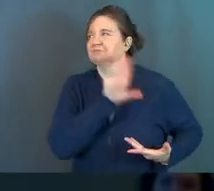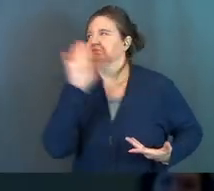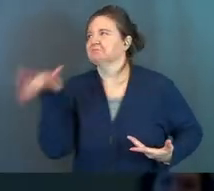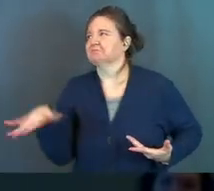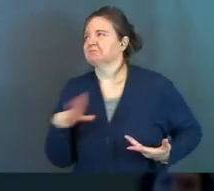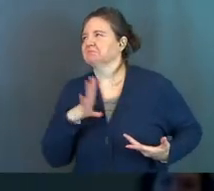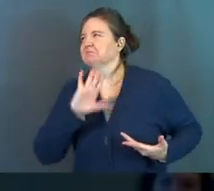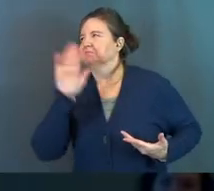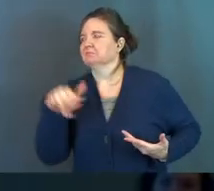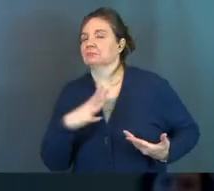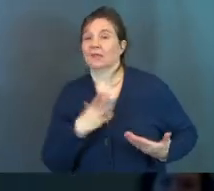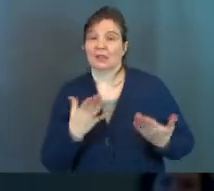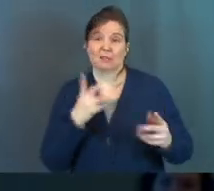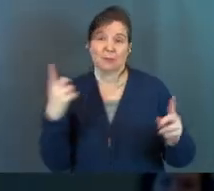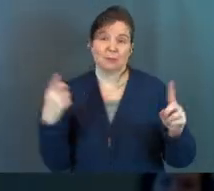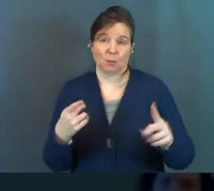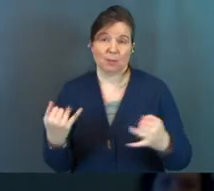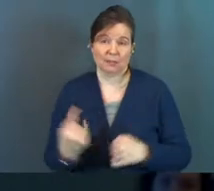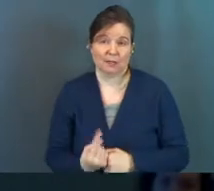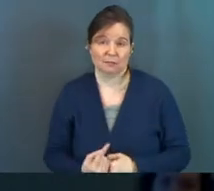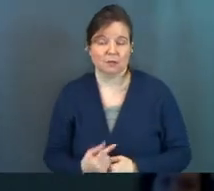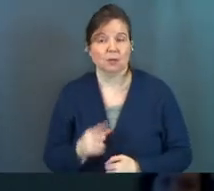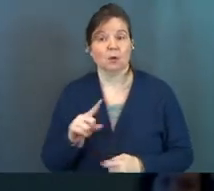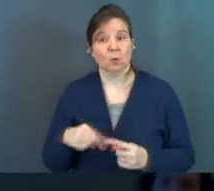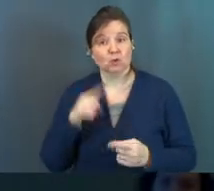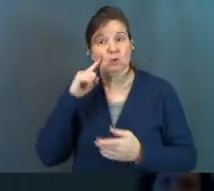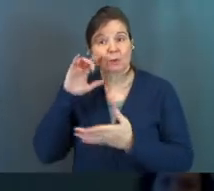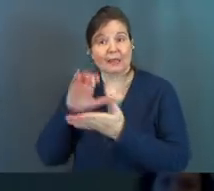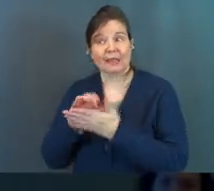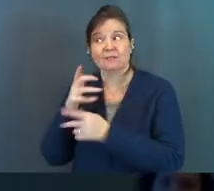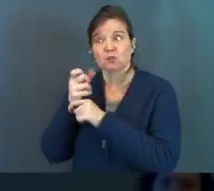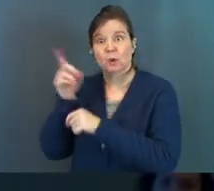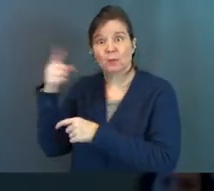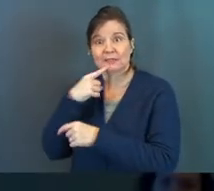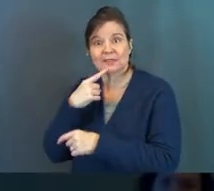And that's maybe part of the point today, is would you believe?